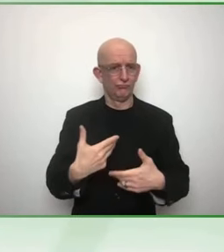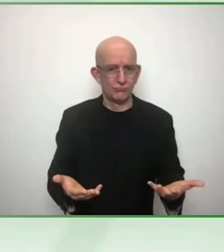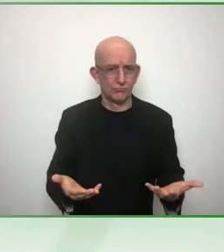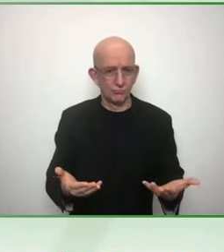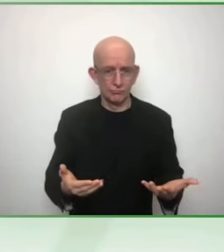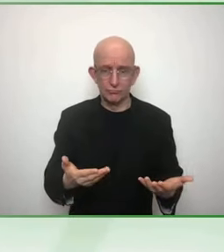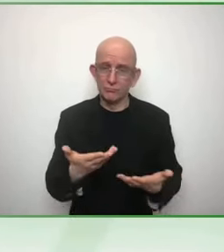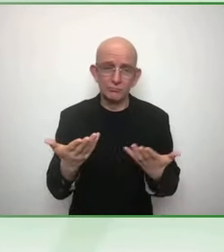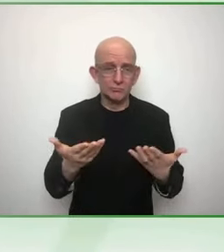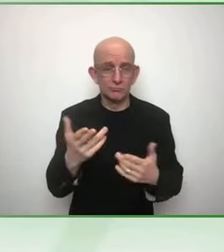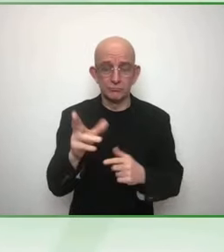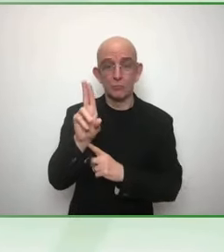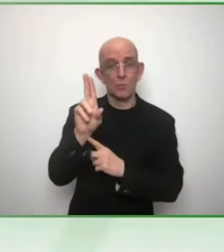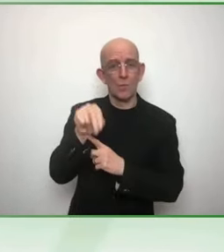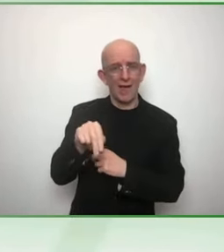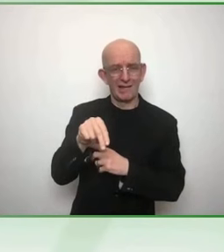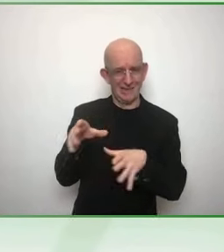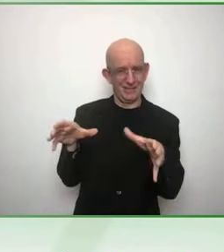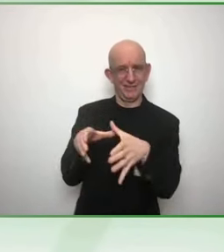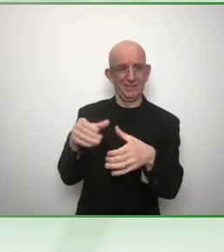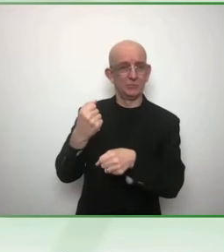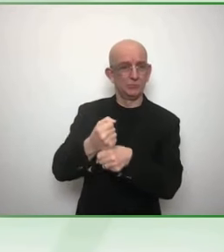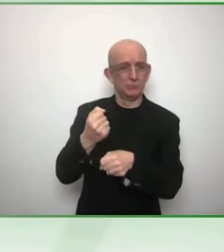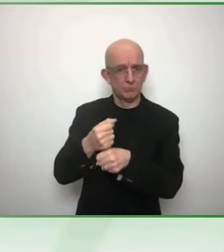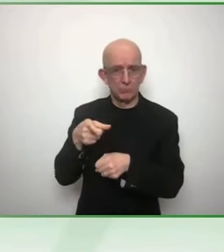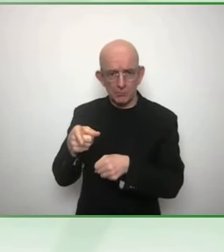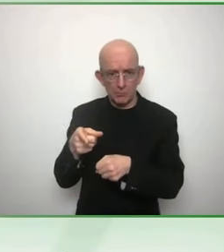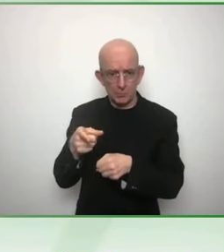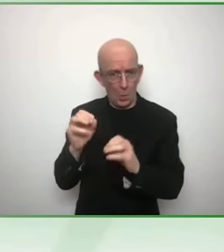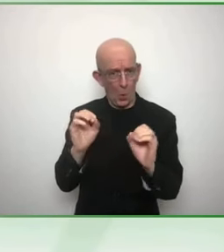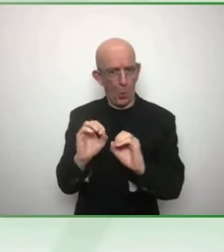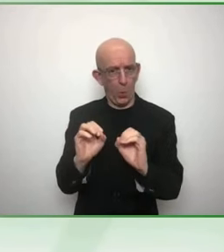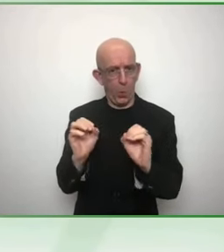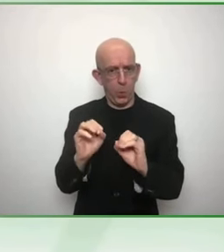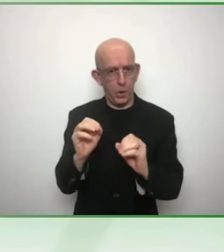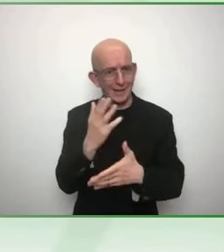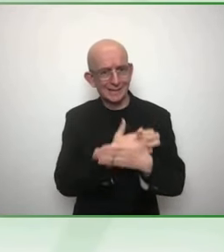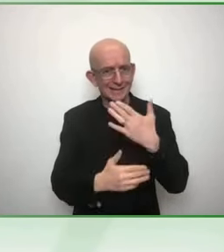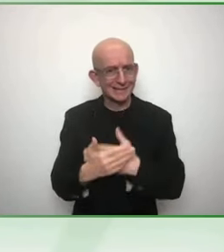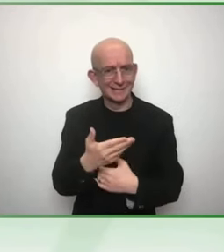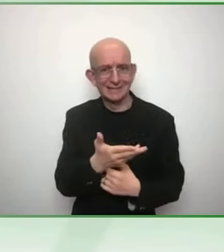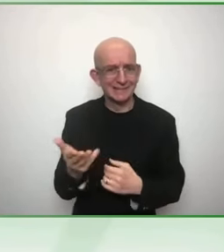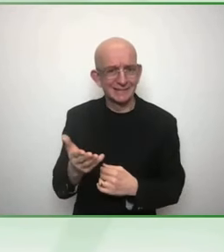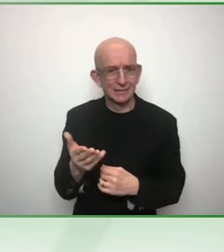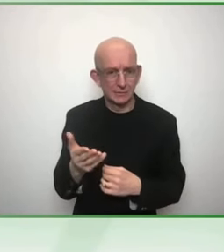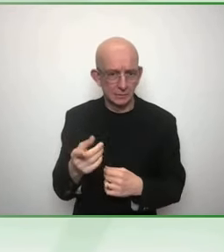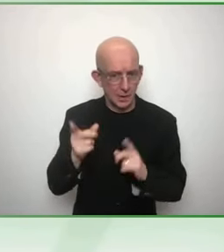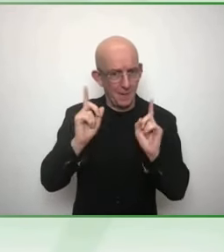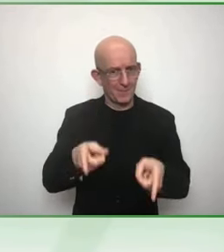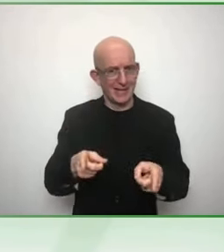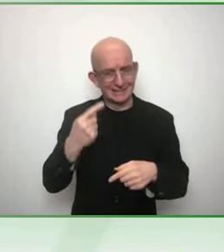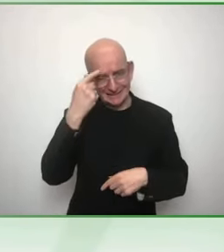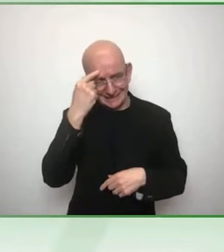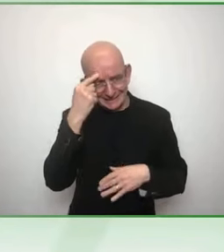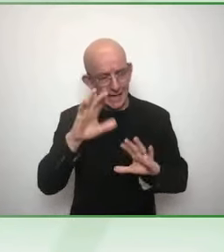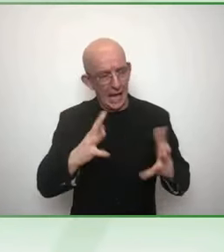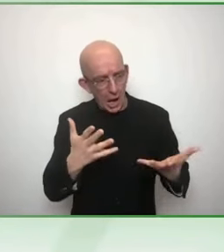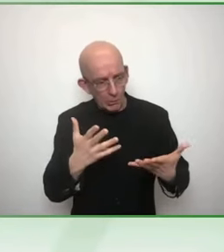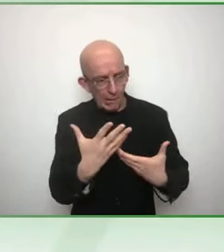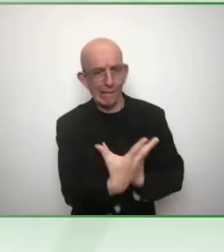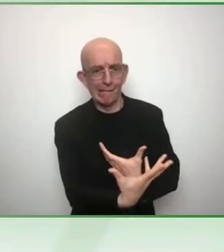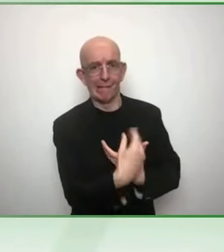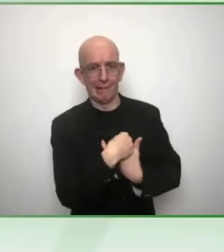So not only we are promoting disability inclusive development and disability rights to governments and private